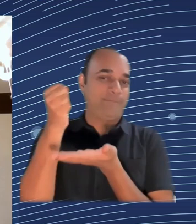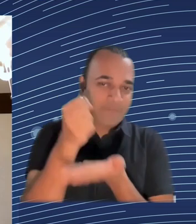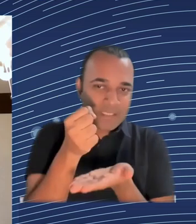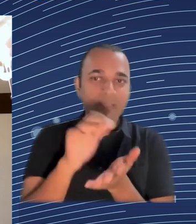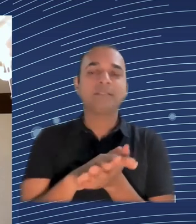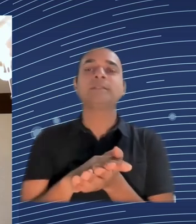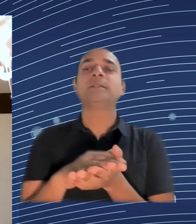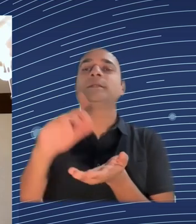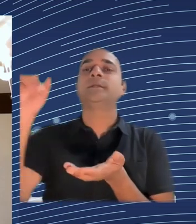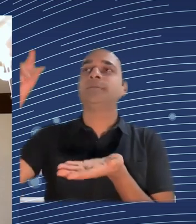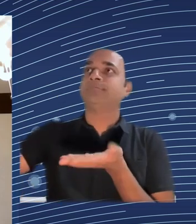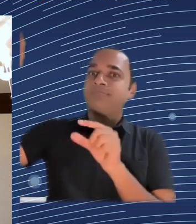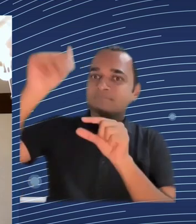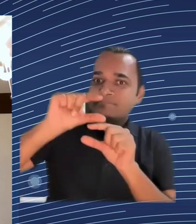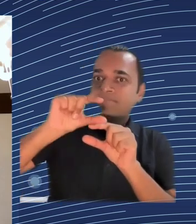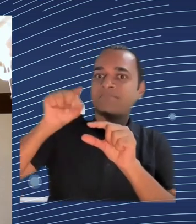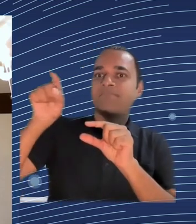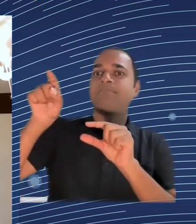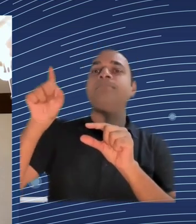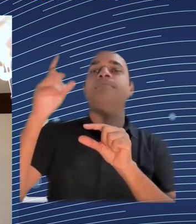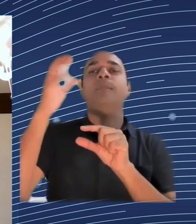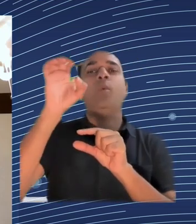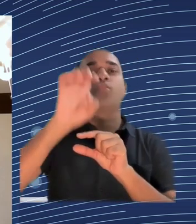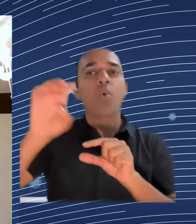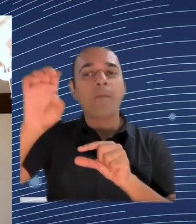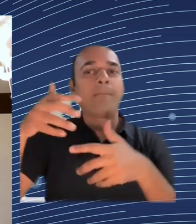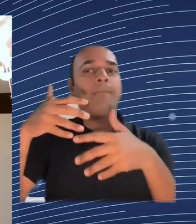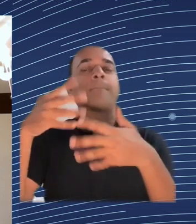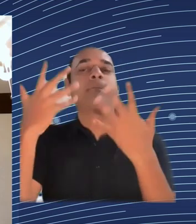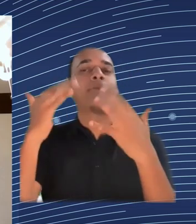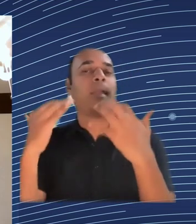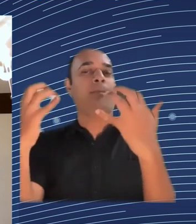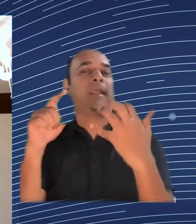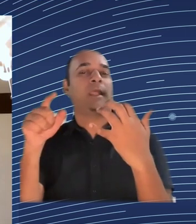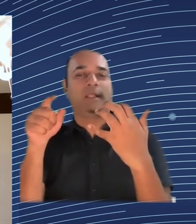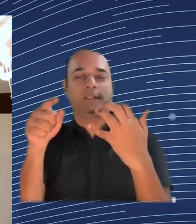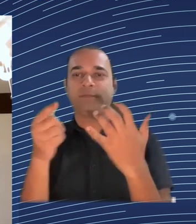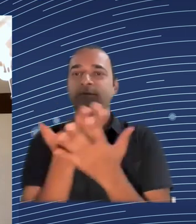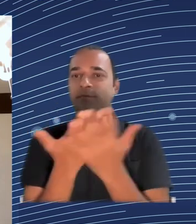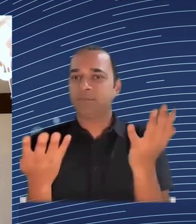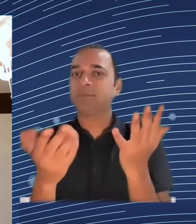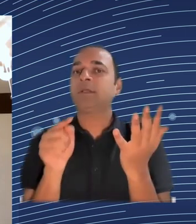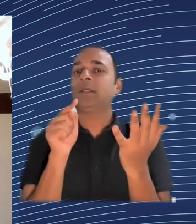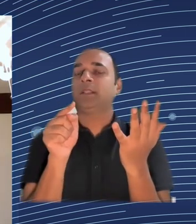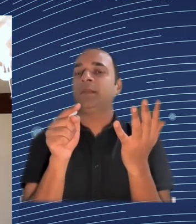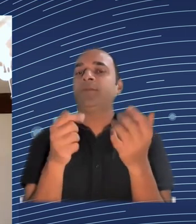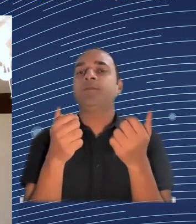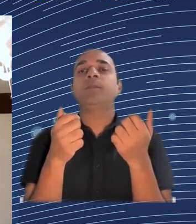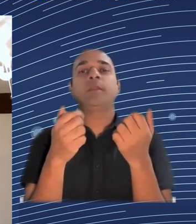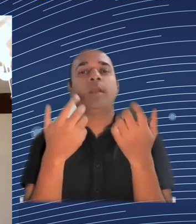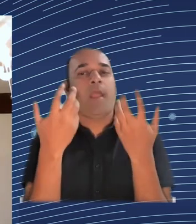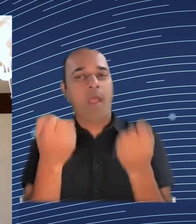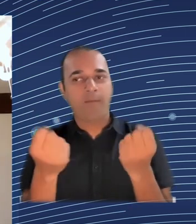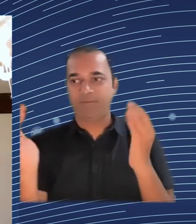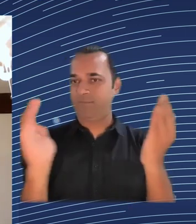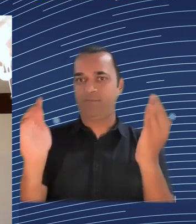one place where we talk about that a lot is in energy. We should talk about it more in transport. But there's at least a prospect that, in